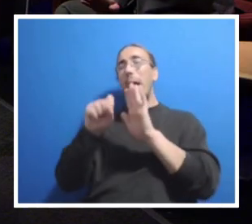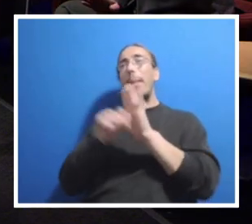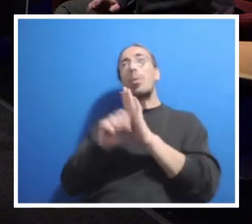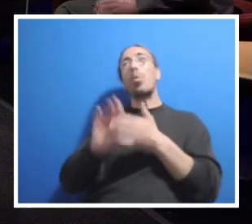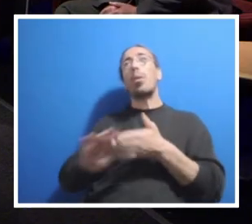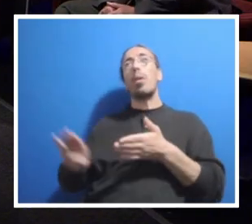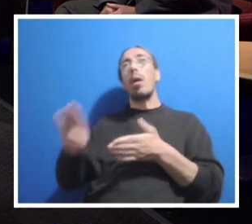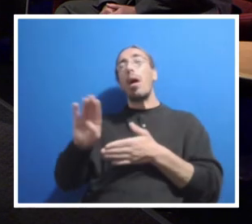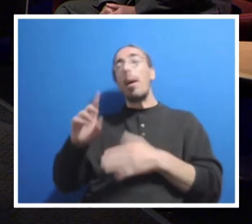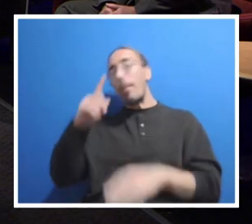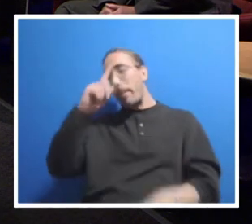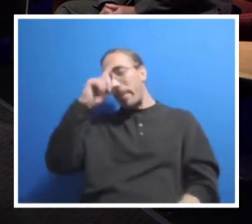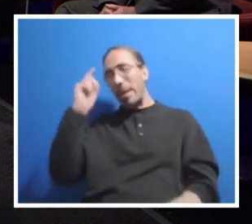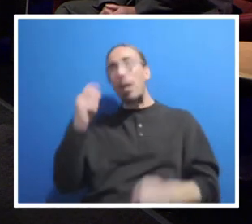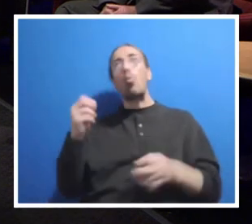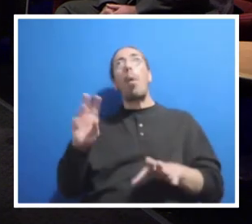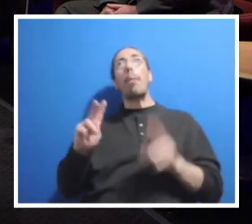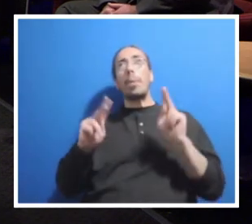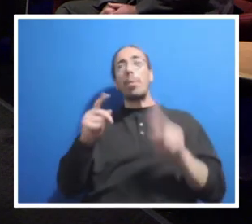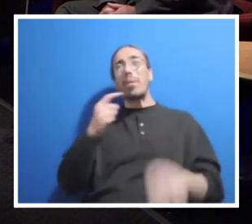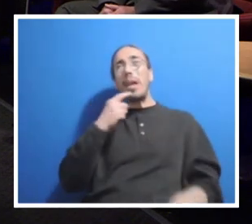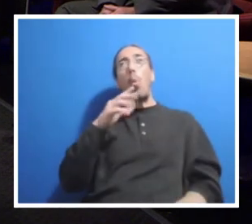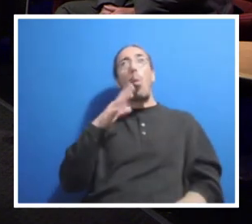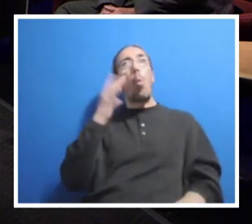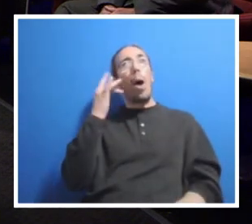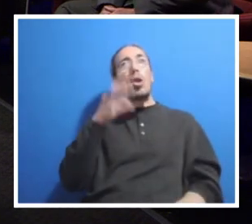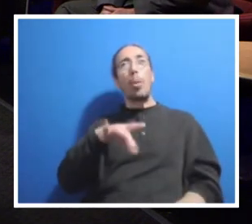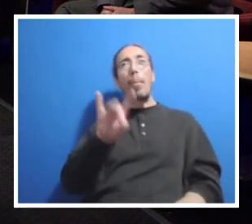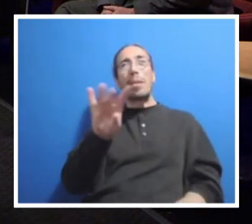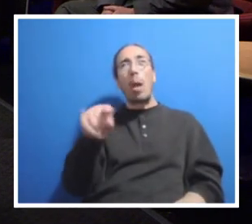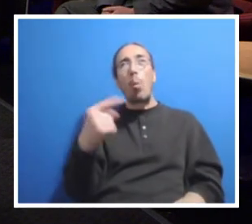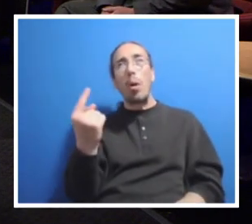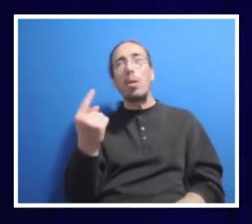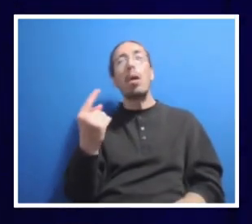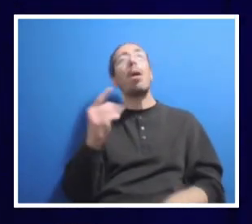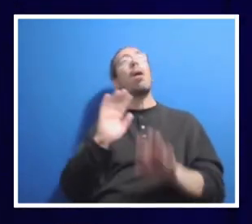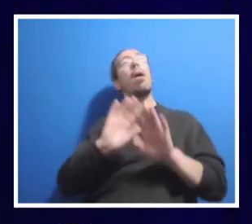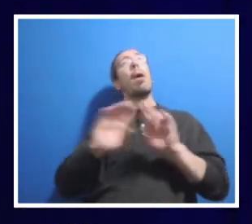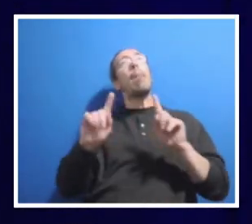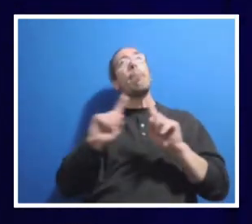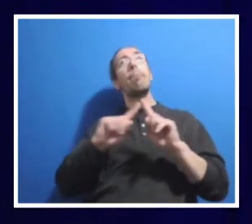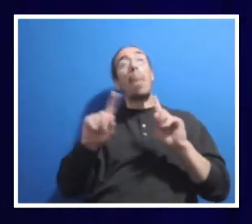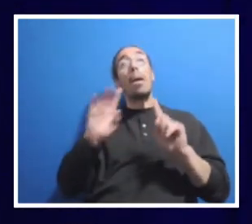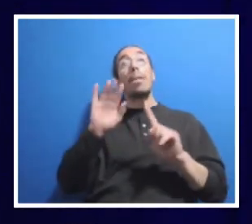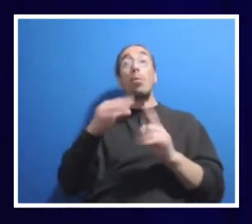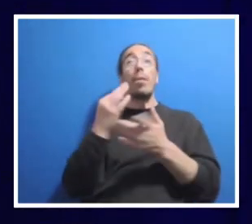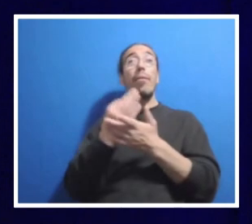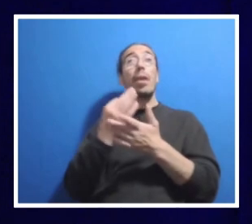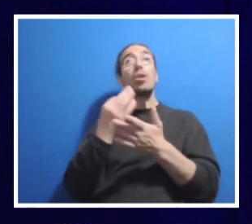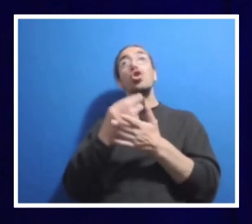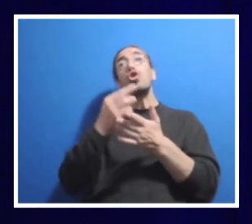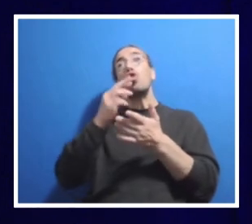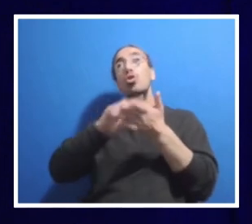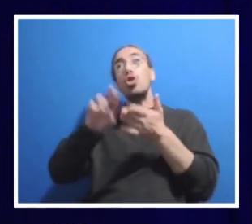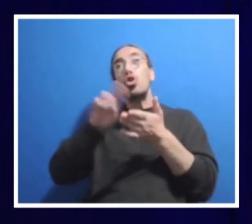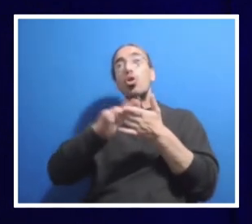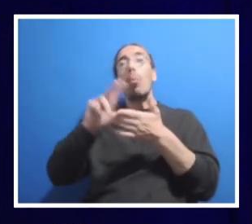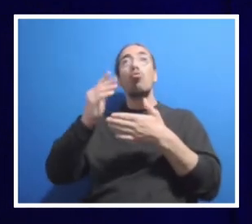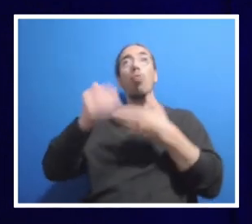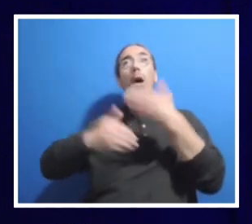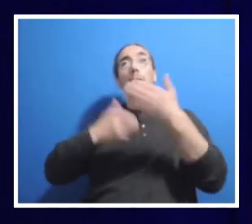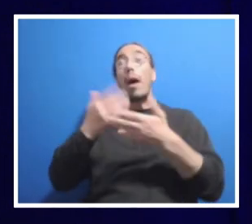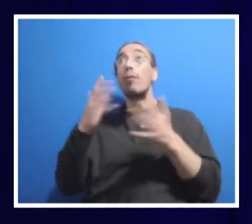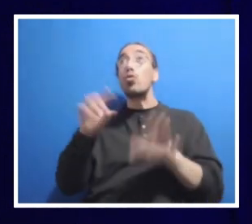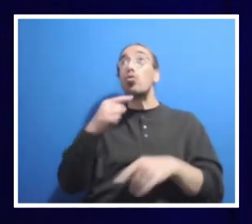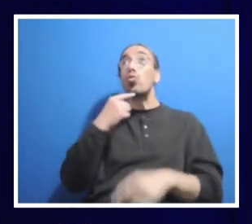I don't want people to say, why did you pick that one? So it truly was a factor. During the search process, I told the board that I was